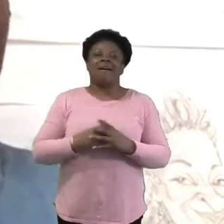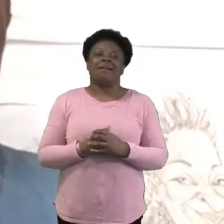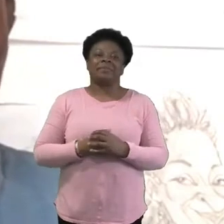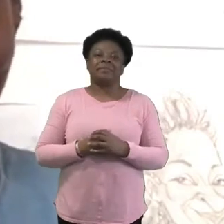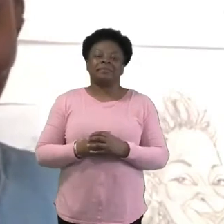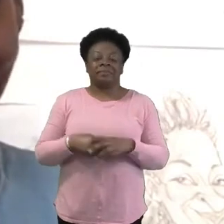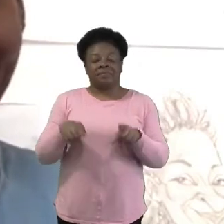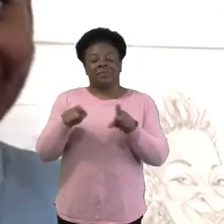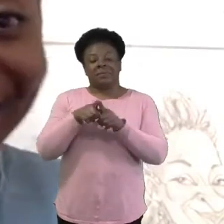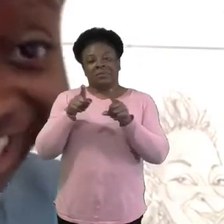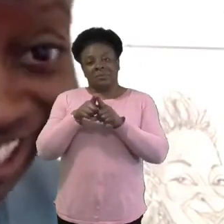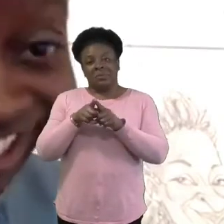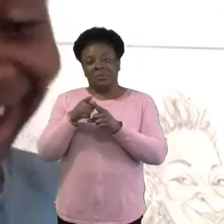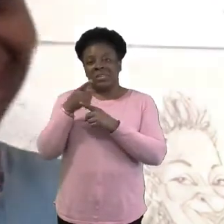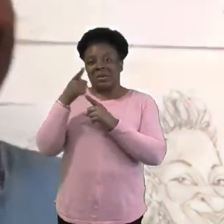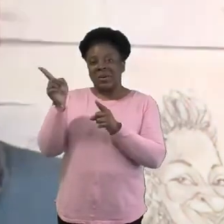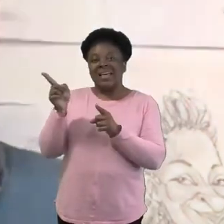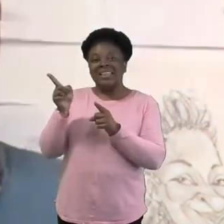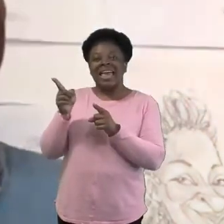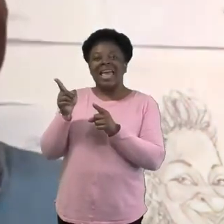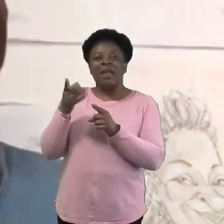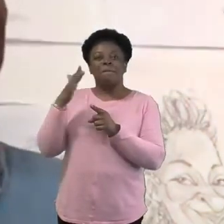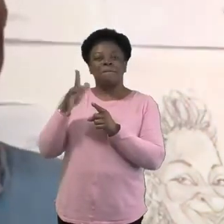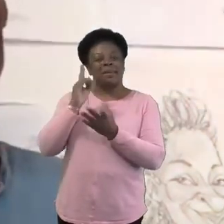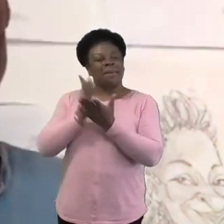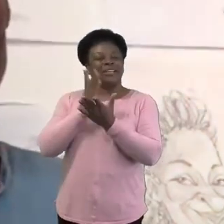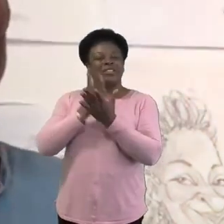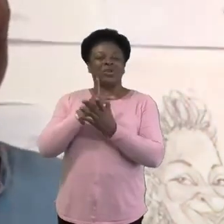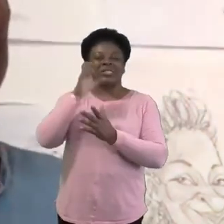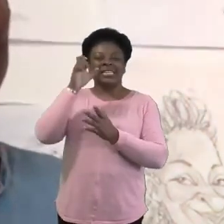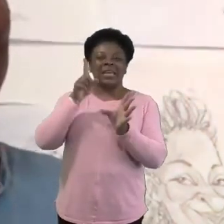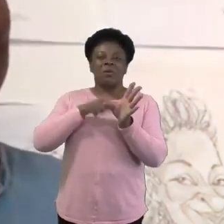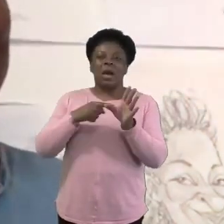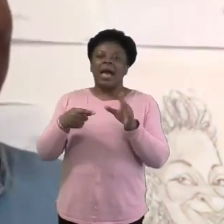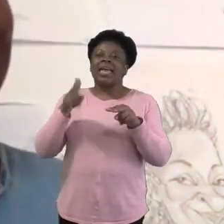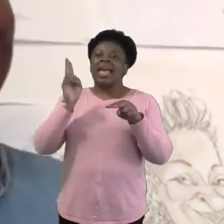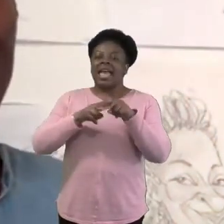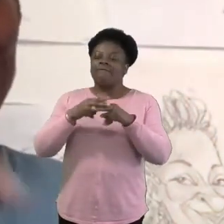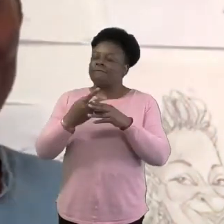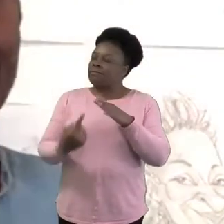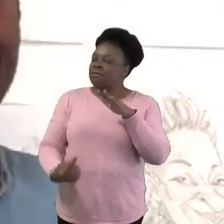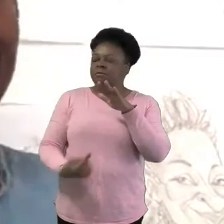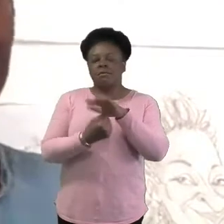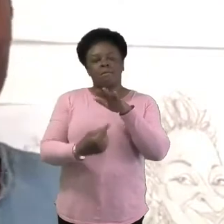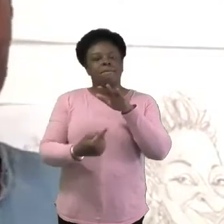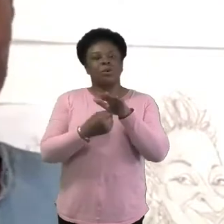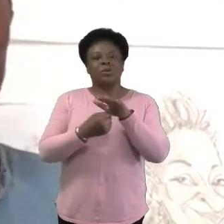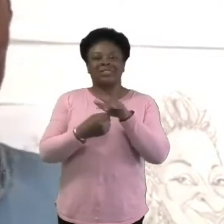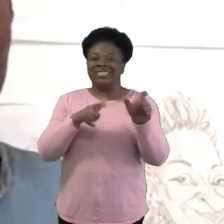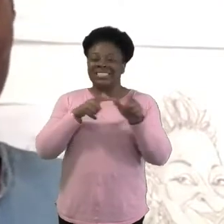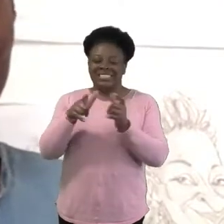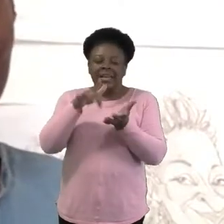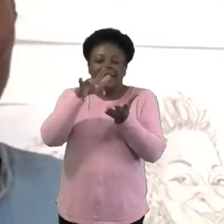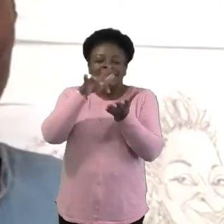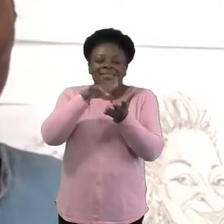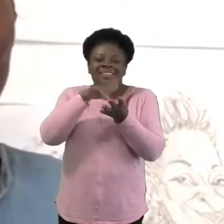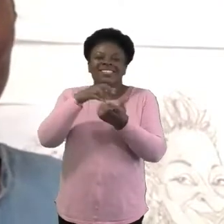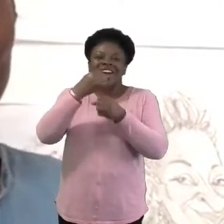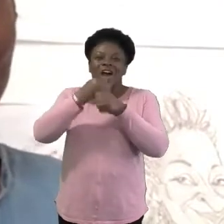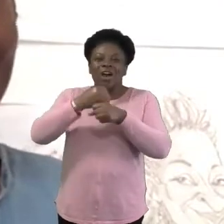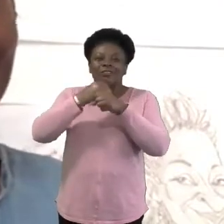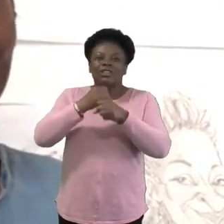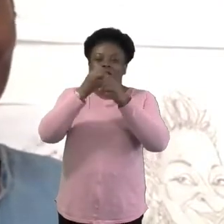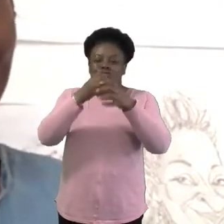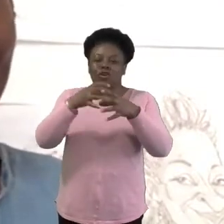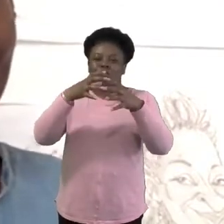keeping CYF at the center, at the center of, um, church and how we see church grow in our